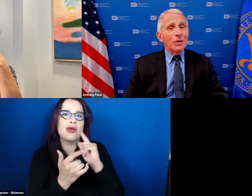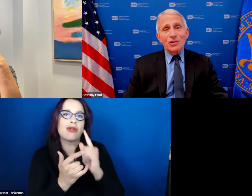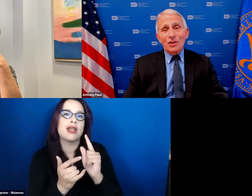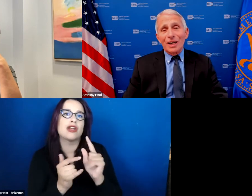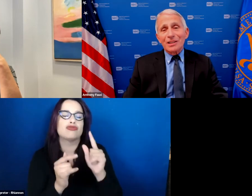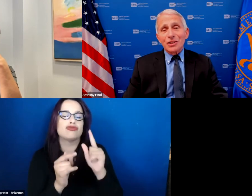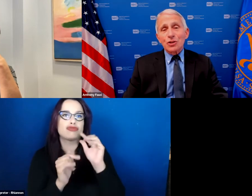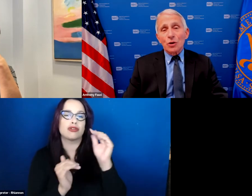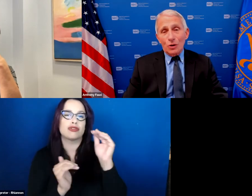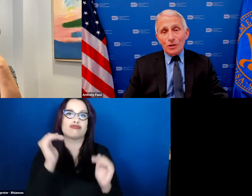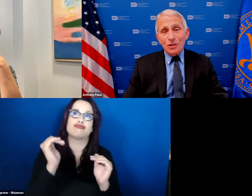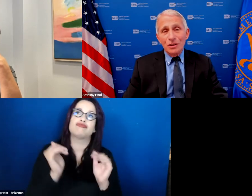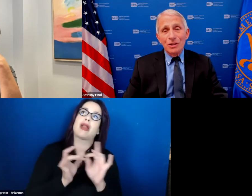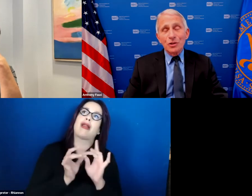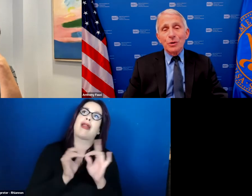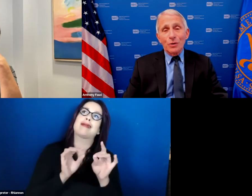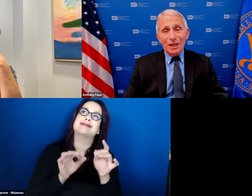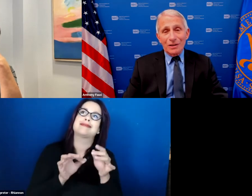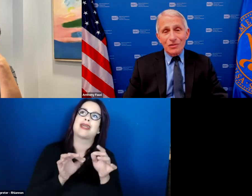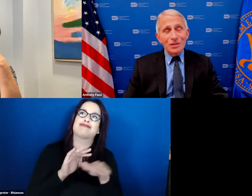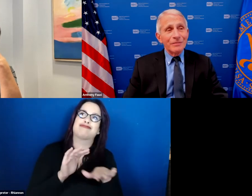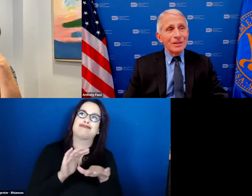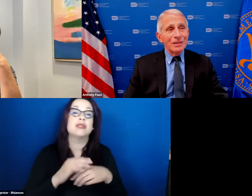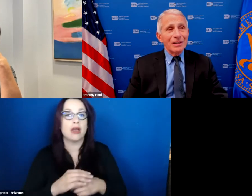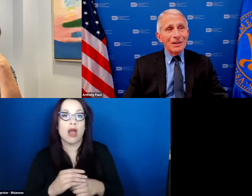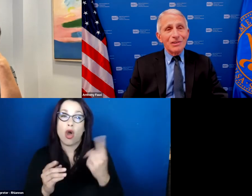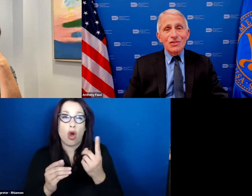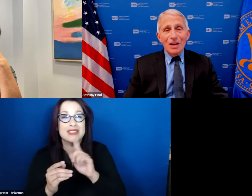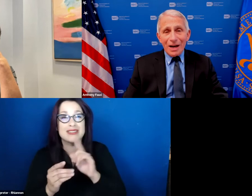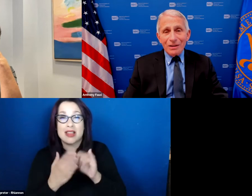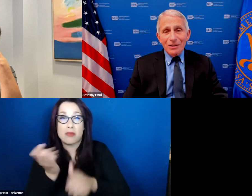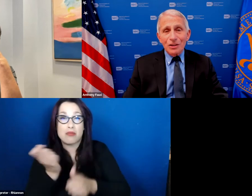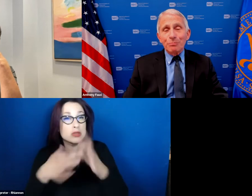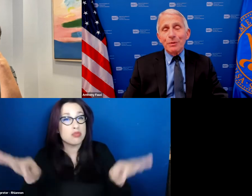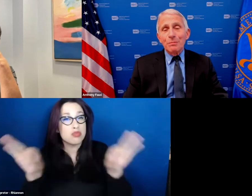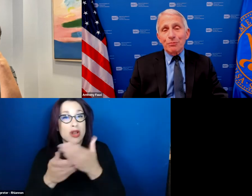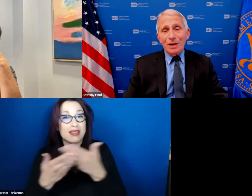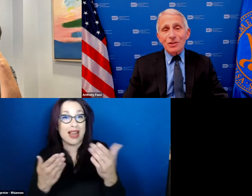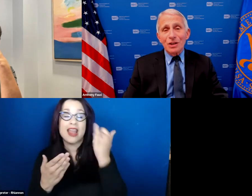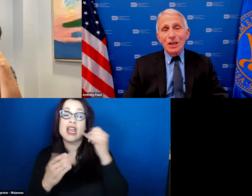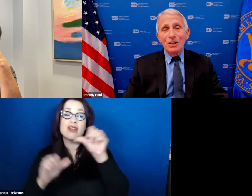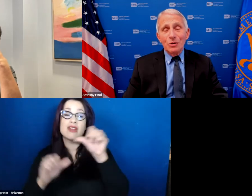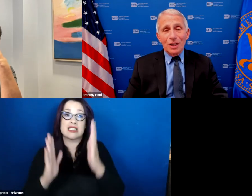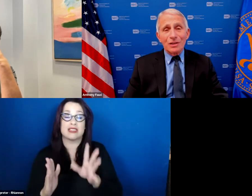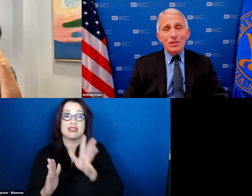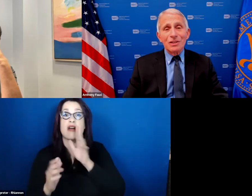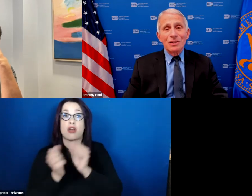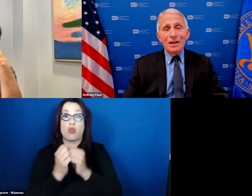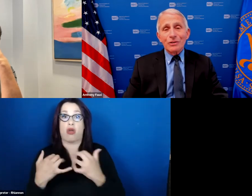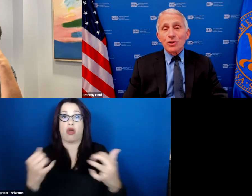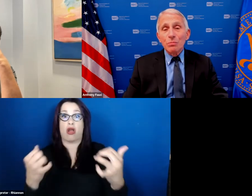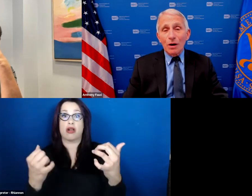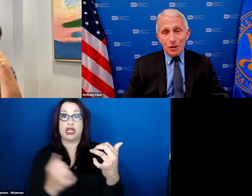when a scientist talks to an audience is not to impress in the audience